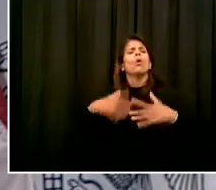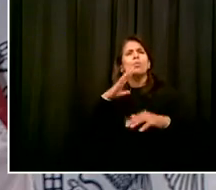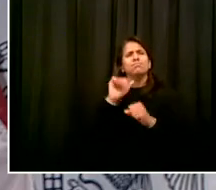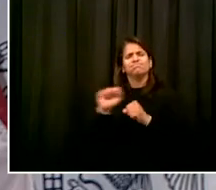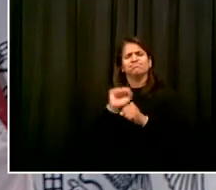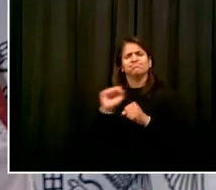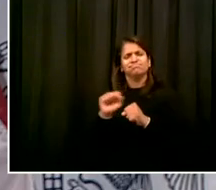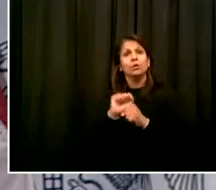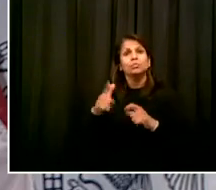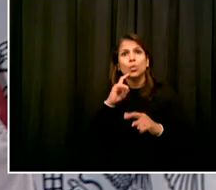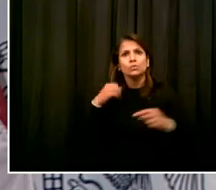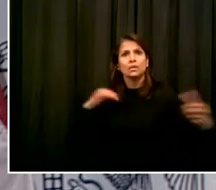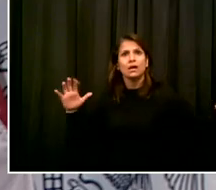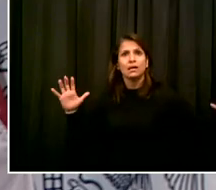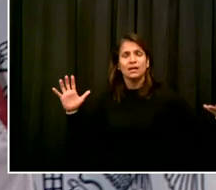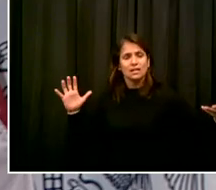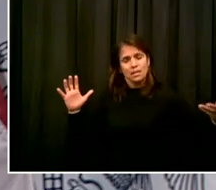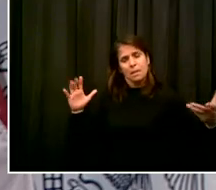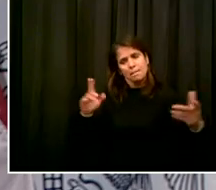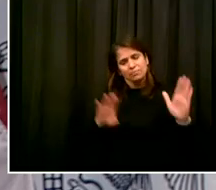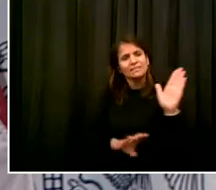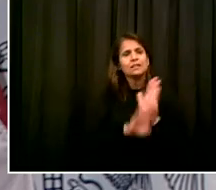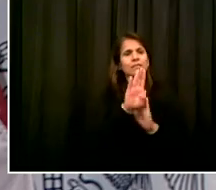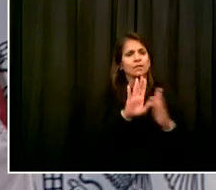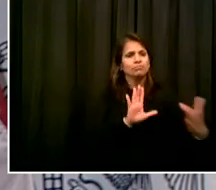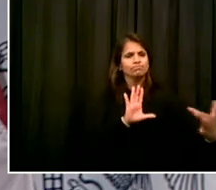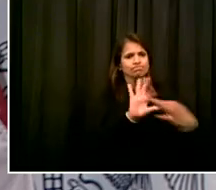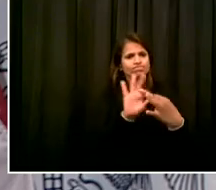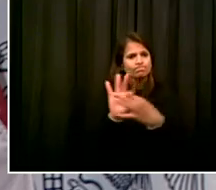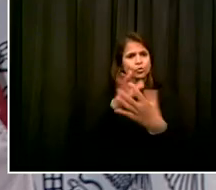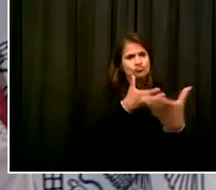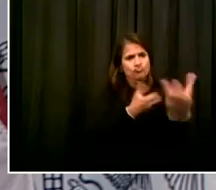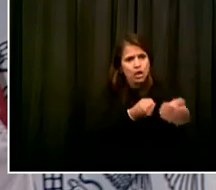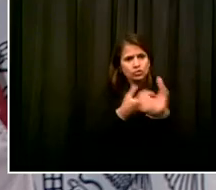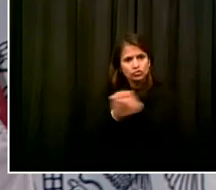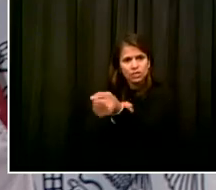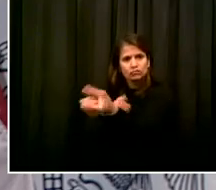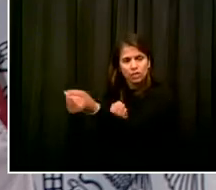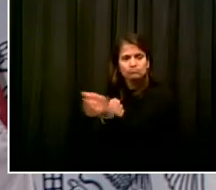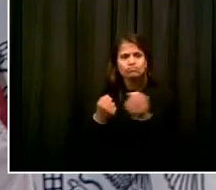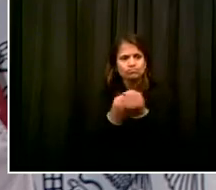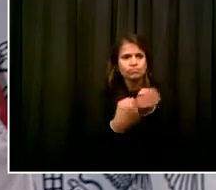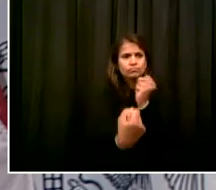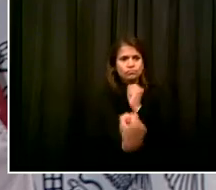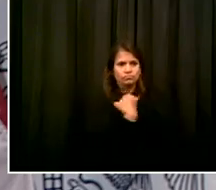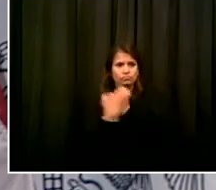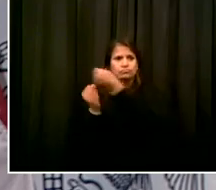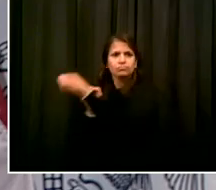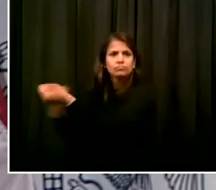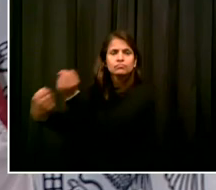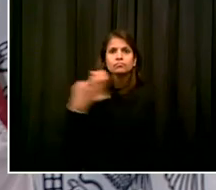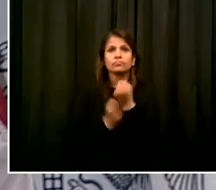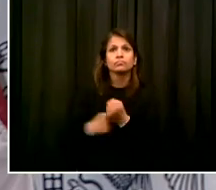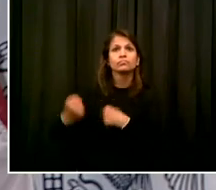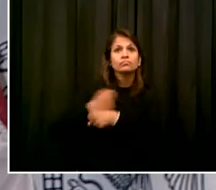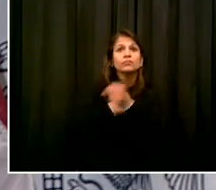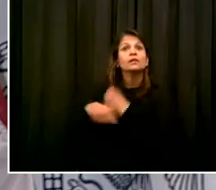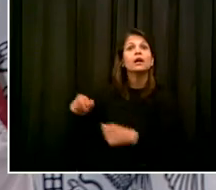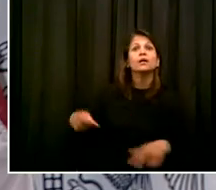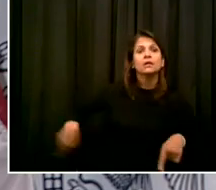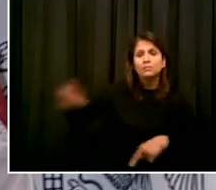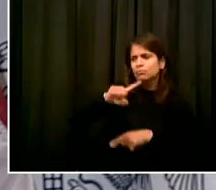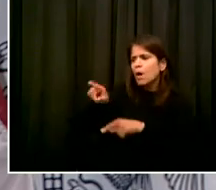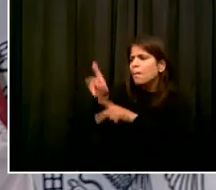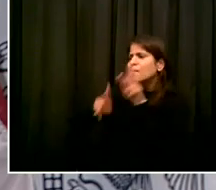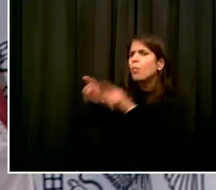officers where they're needed most, moving officers off of desk jobs and other specialized jobs into communities, that